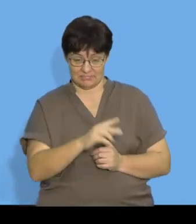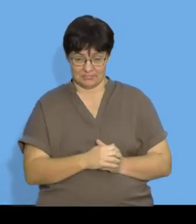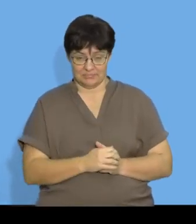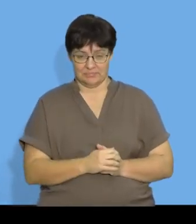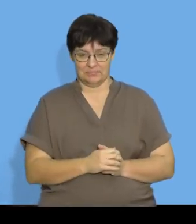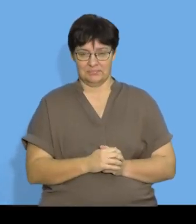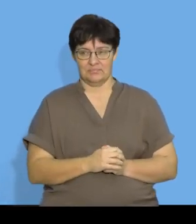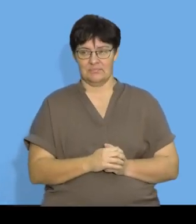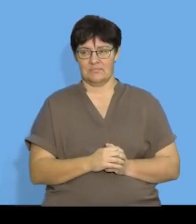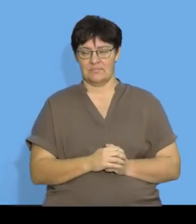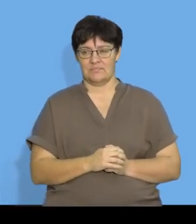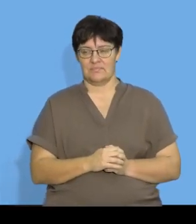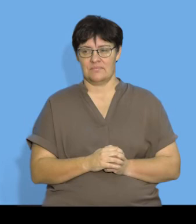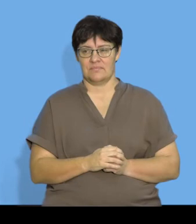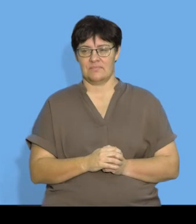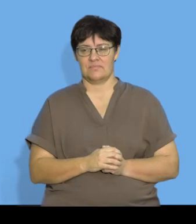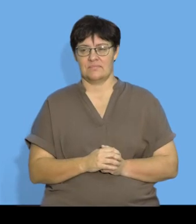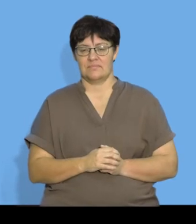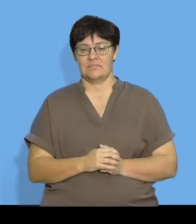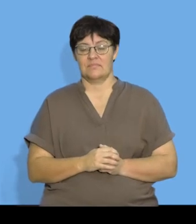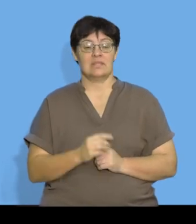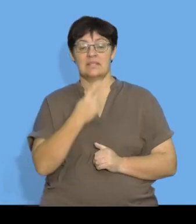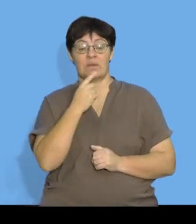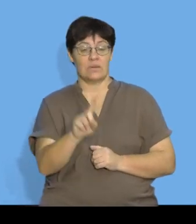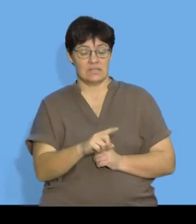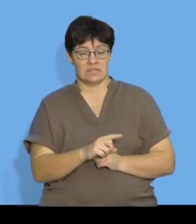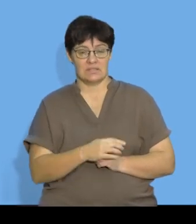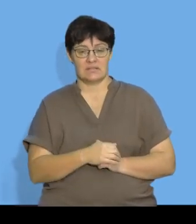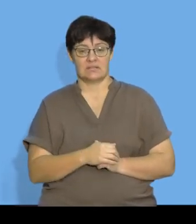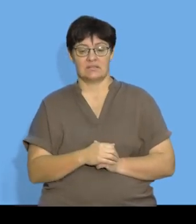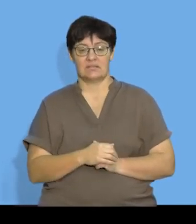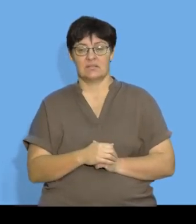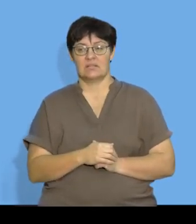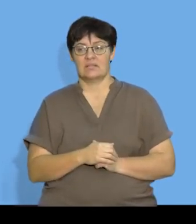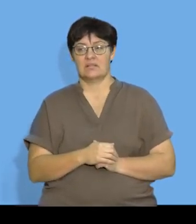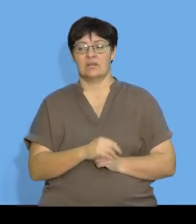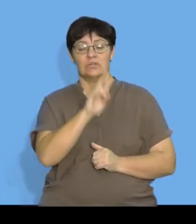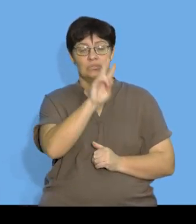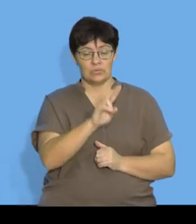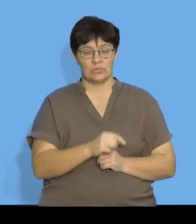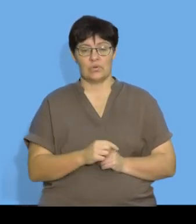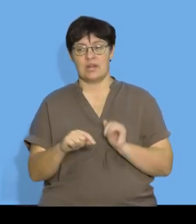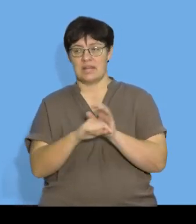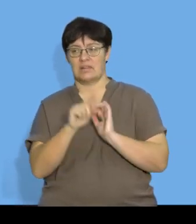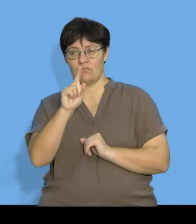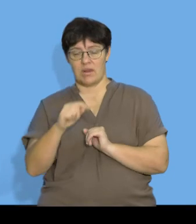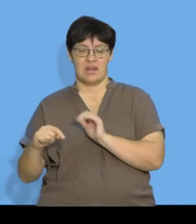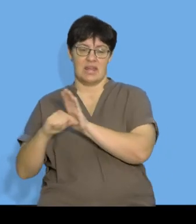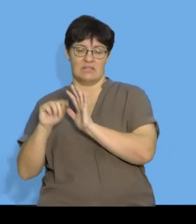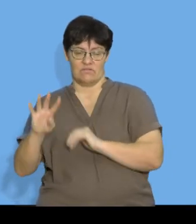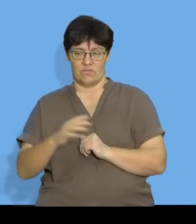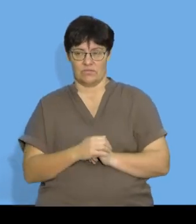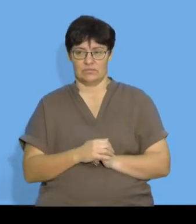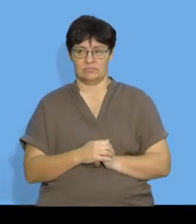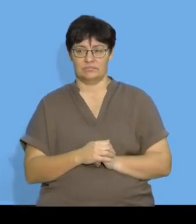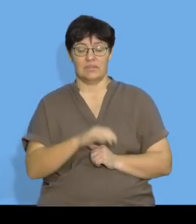so we've already said that the pattern goes 2 negative 1 negative 4 I know that a is equal to